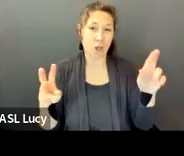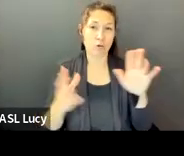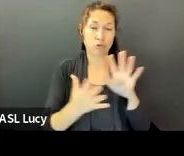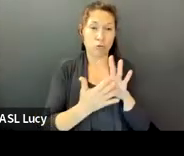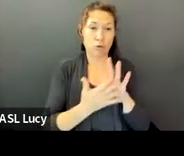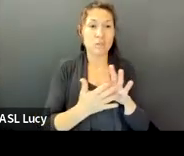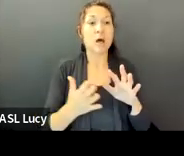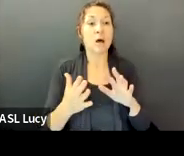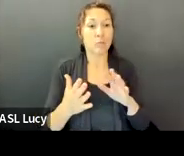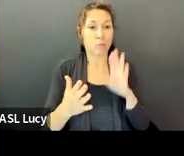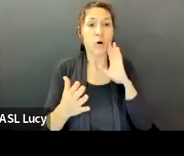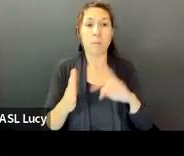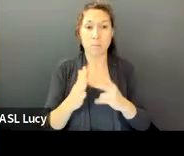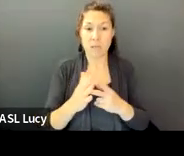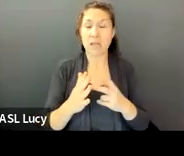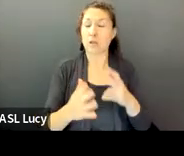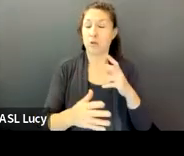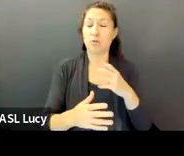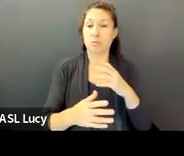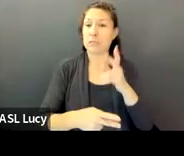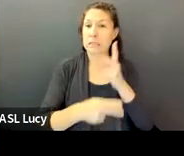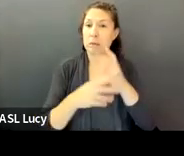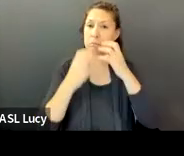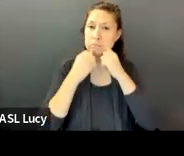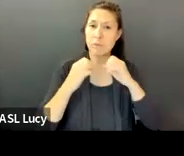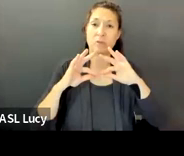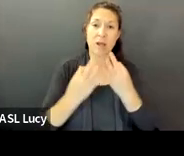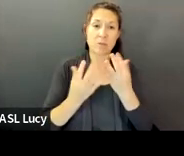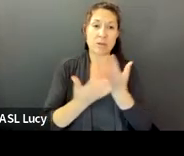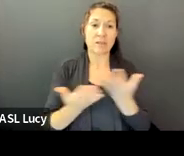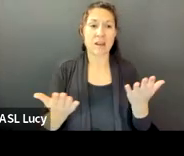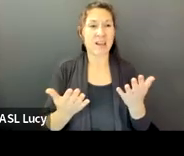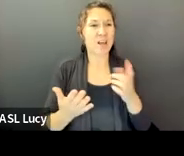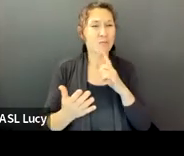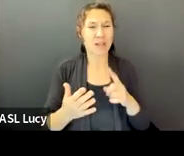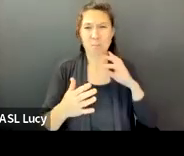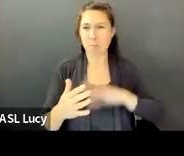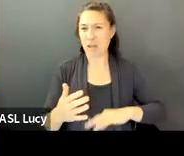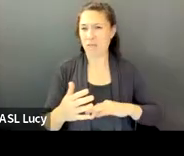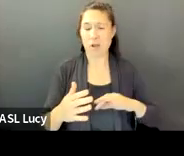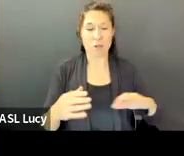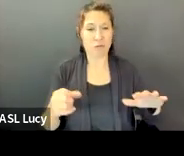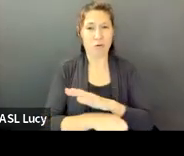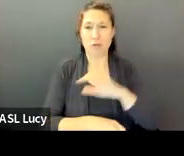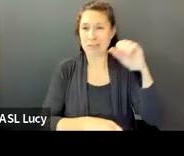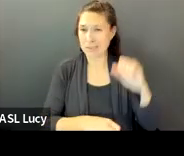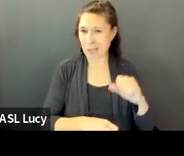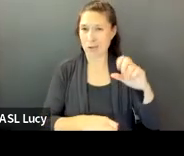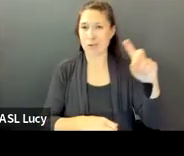-Taylor students and families, but for the entire Southern Dorchester and Mattapan community.